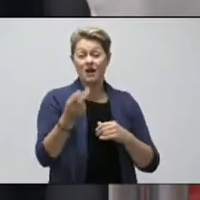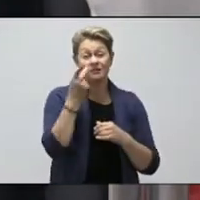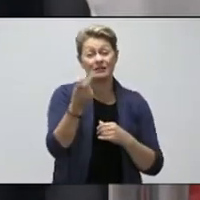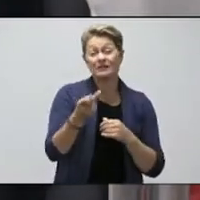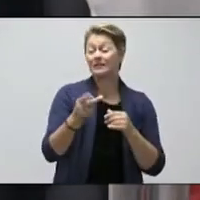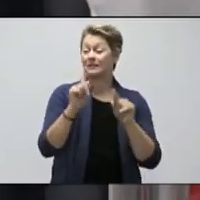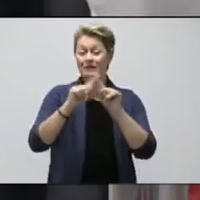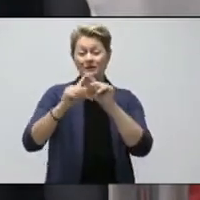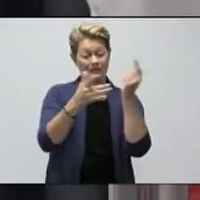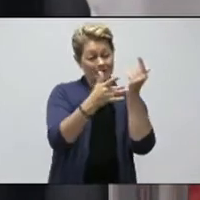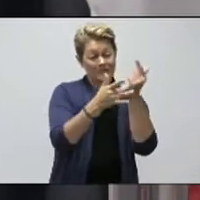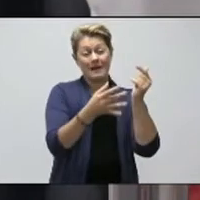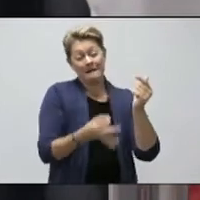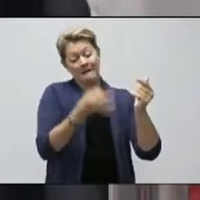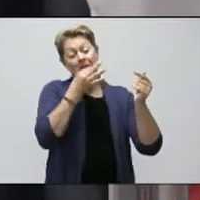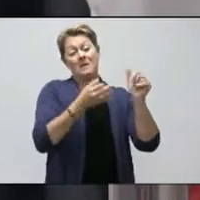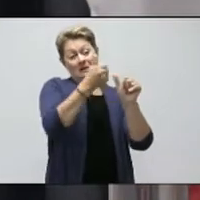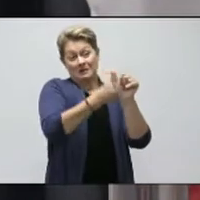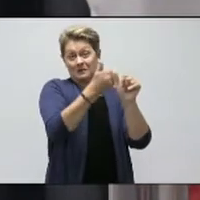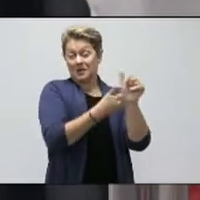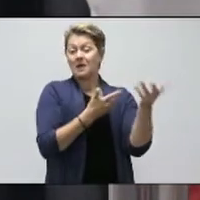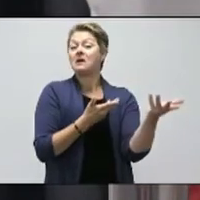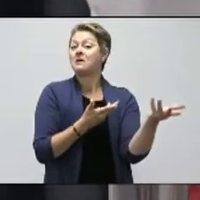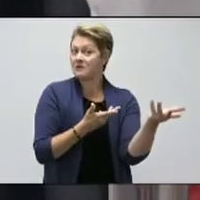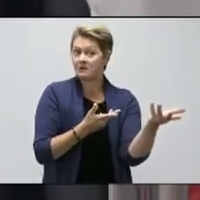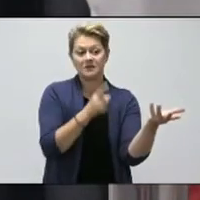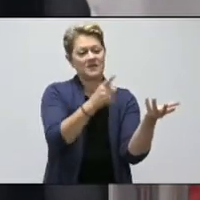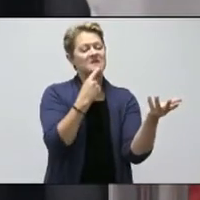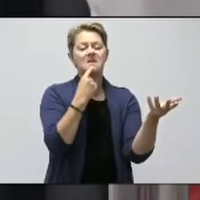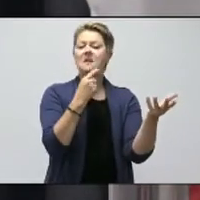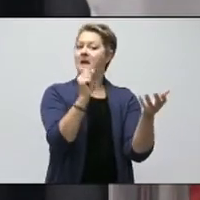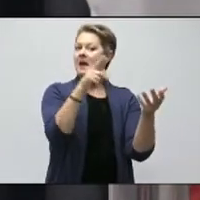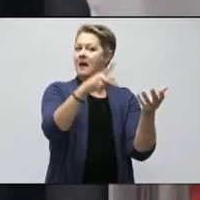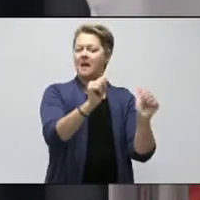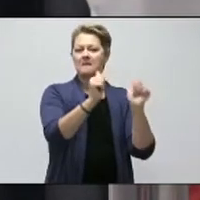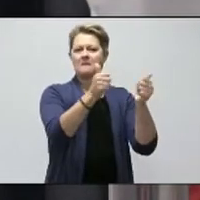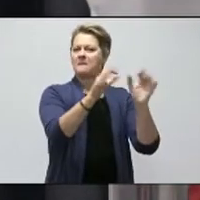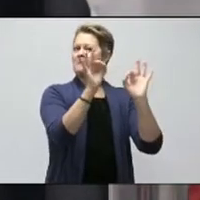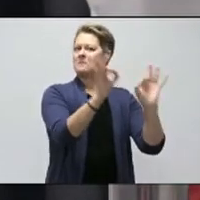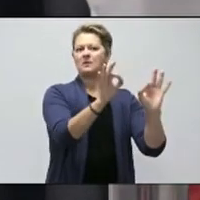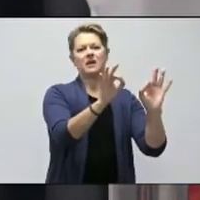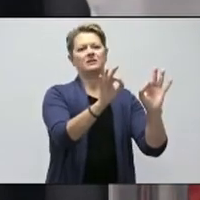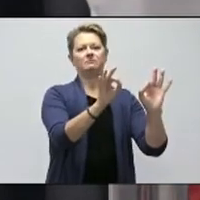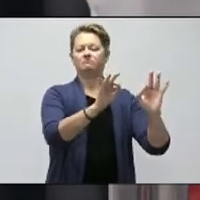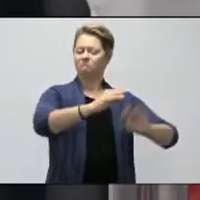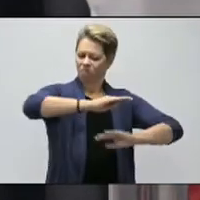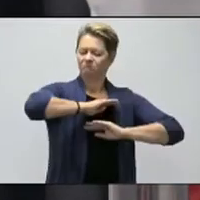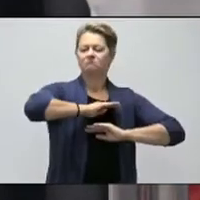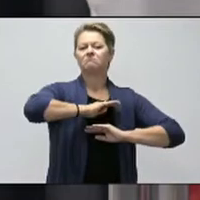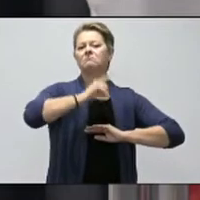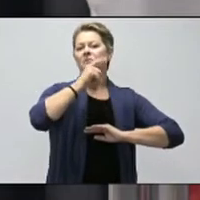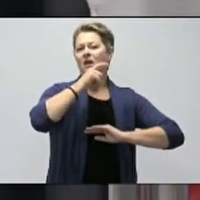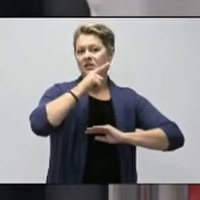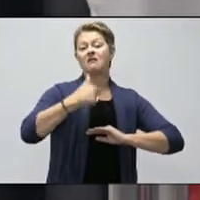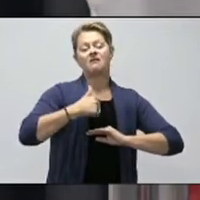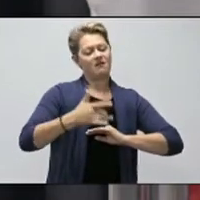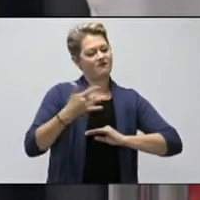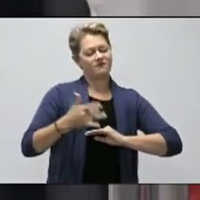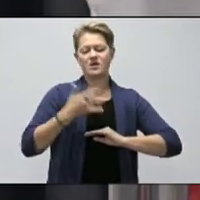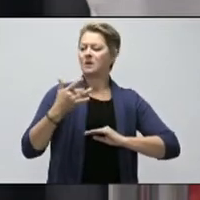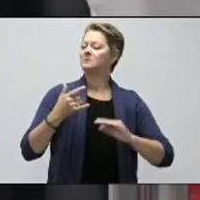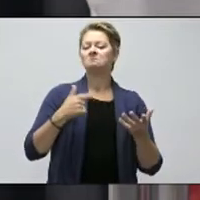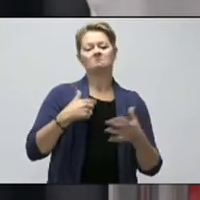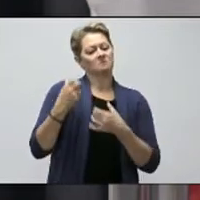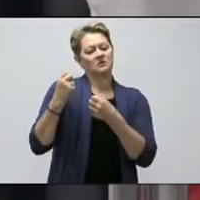experts that I highly regard have kind of given this app the thumbs up. So I personally have a high degree of confidence in it, and I would recommend